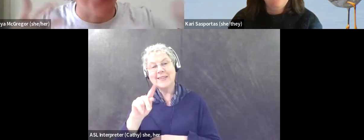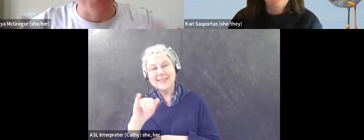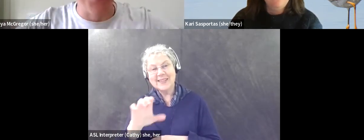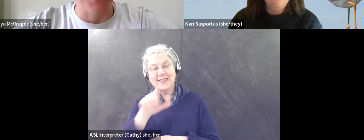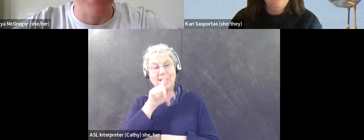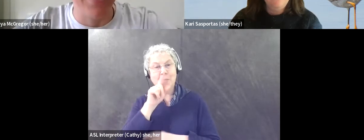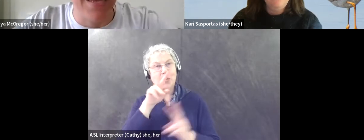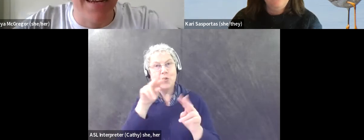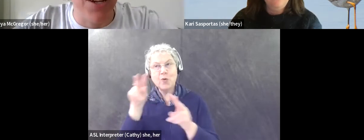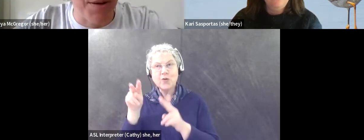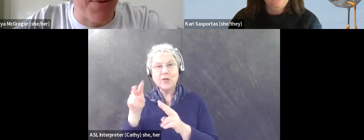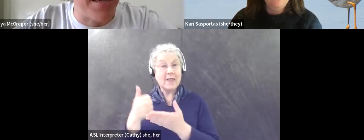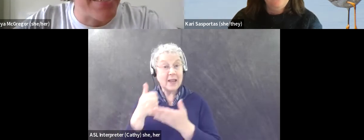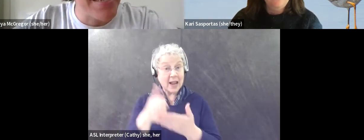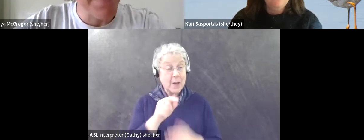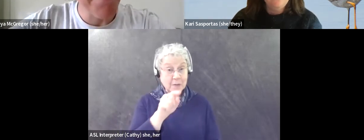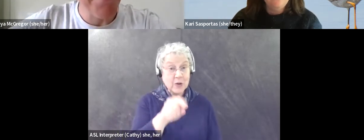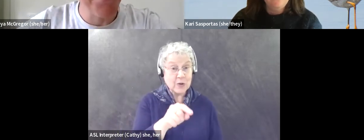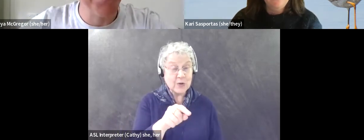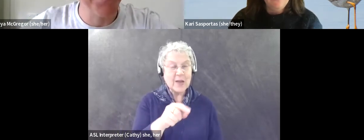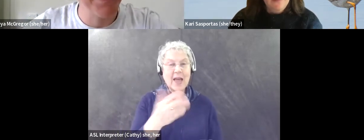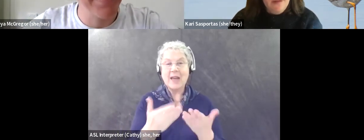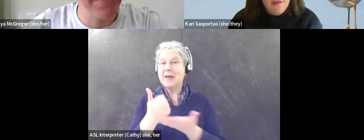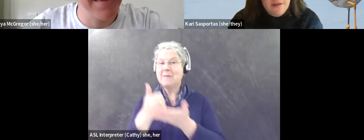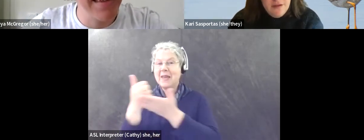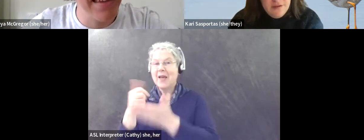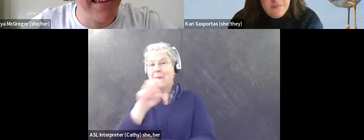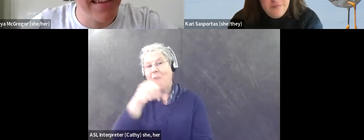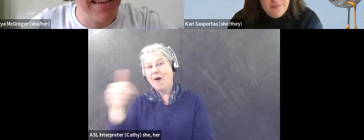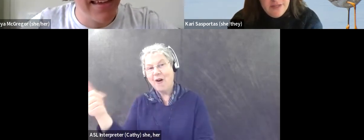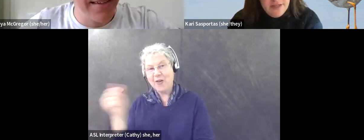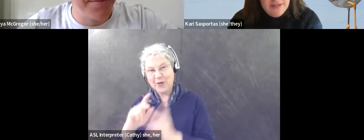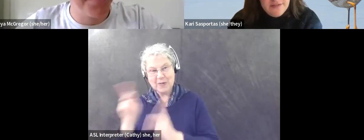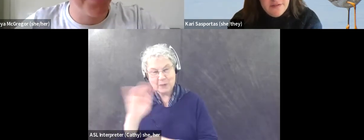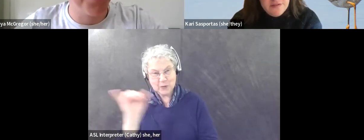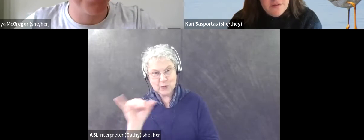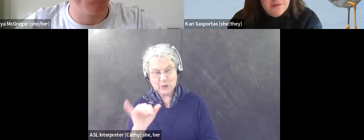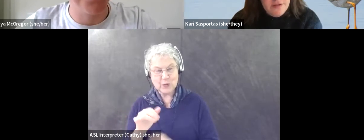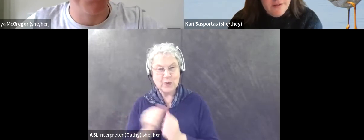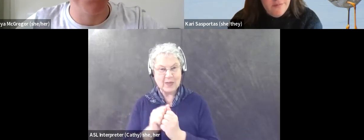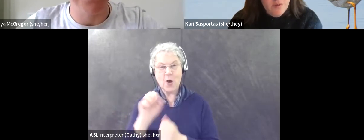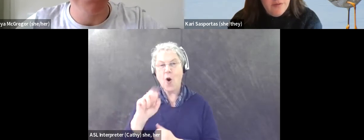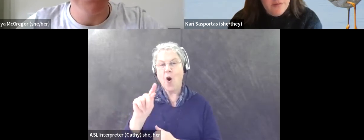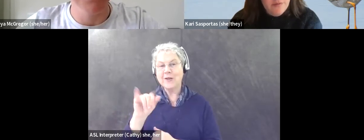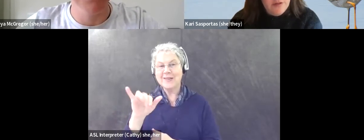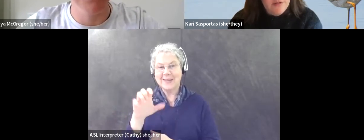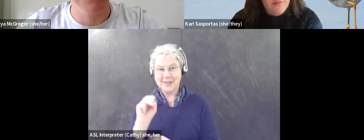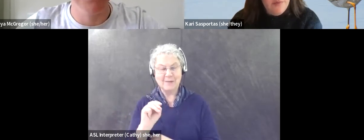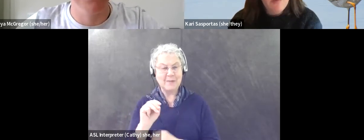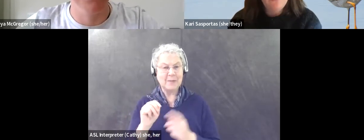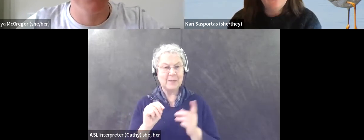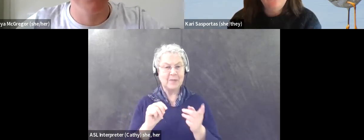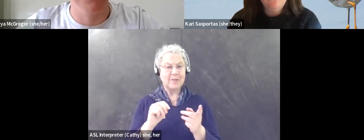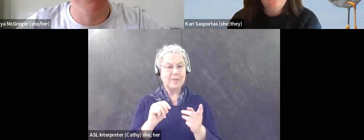that help you go birding and, and enjoy birds? Um, I, I guess I'll start, um, with, um,